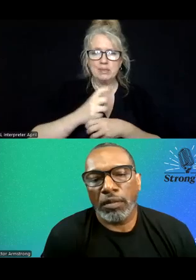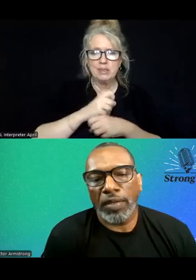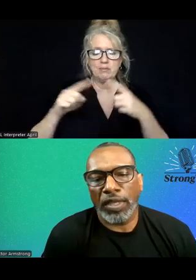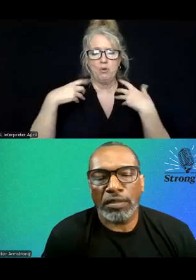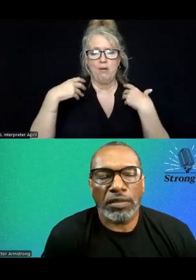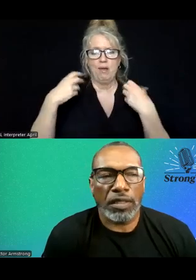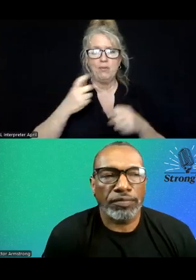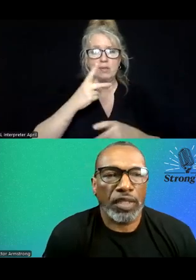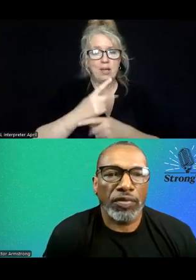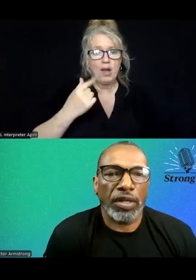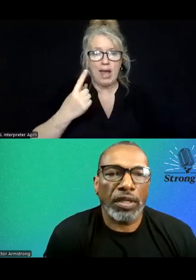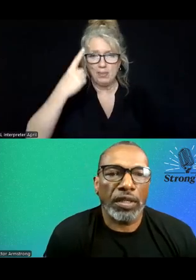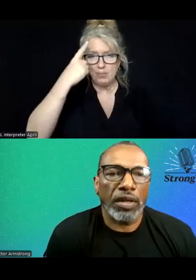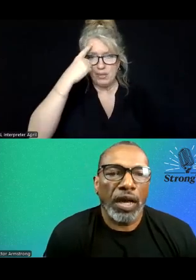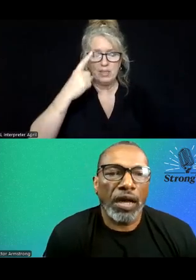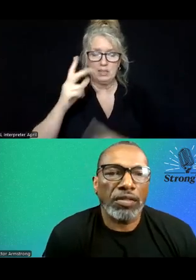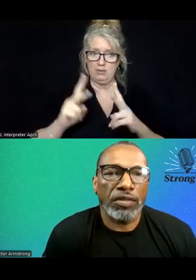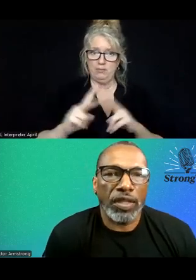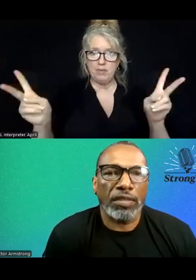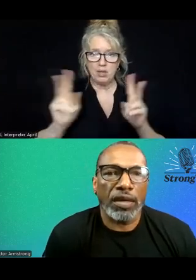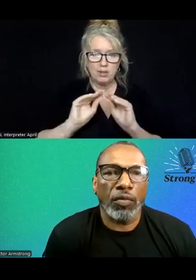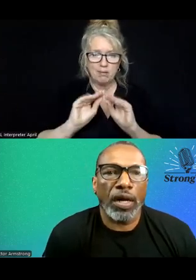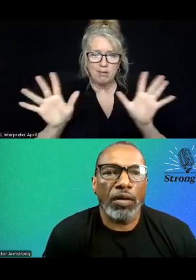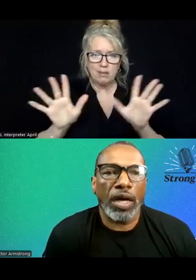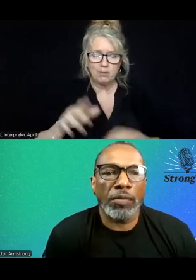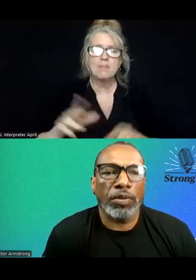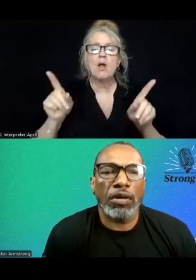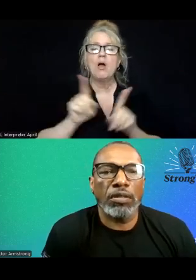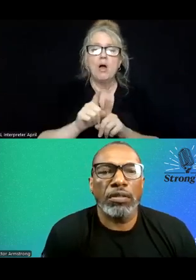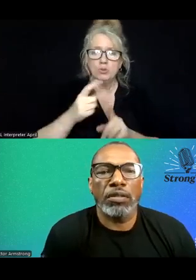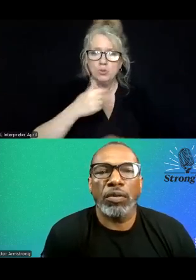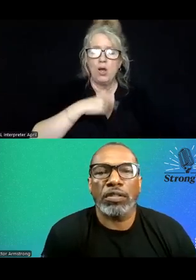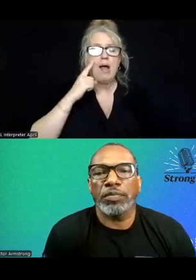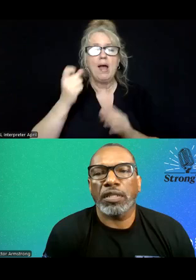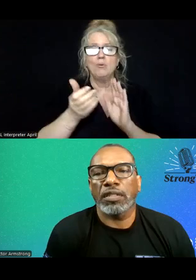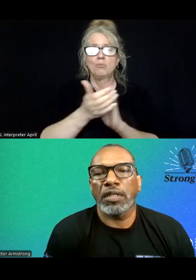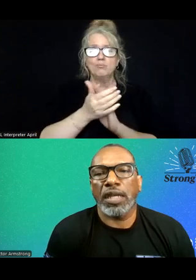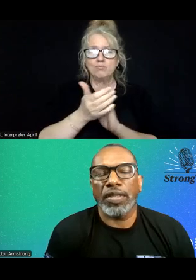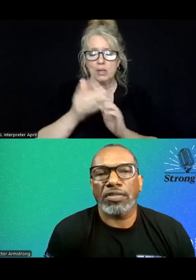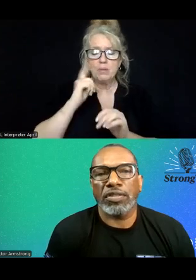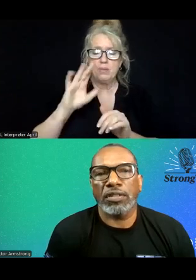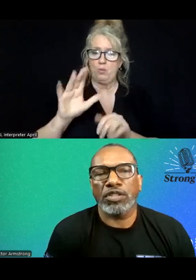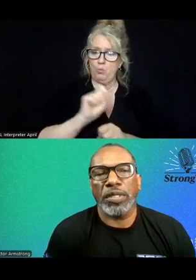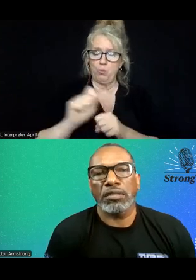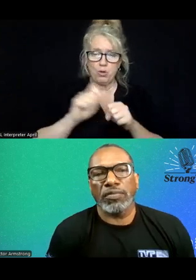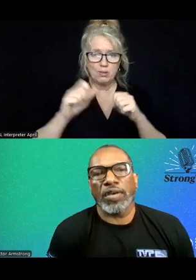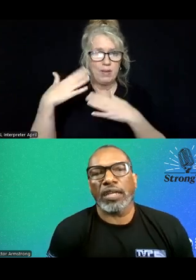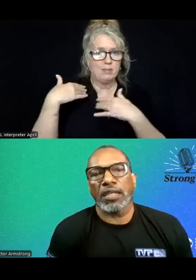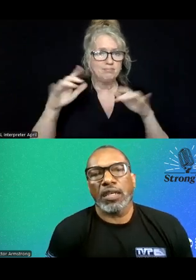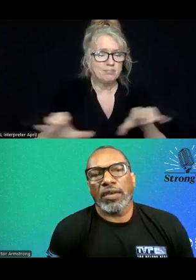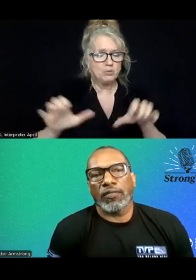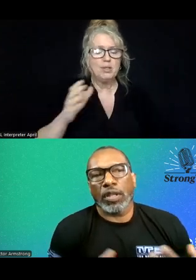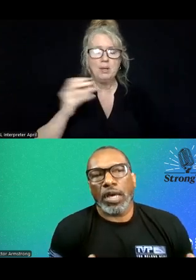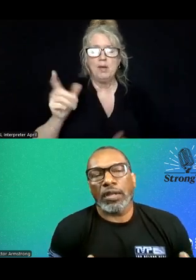I think it's very clear. I also think that while I applaud the work that's being done, I think it still speaks